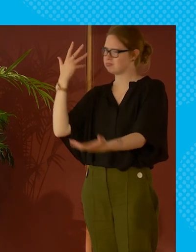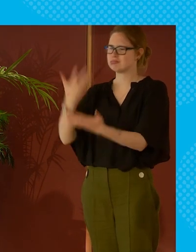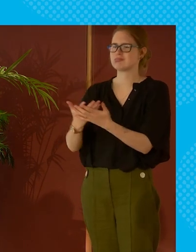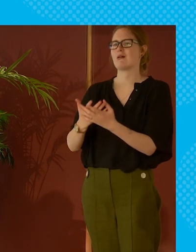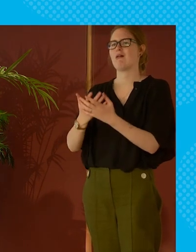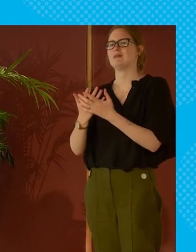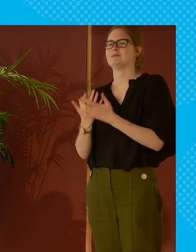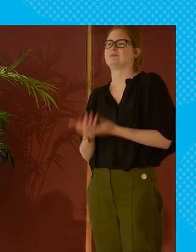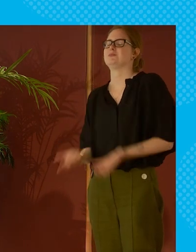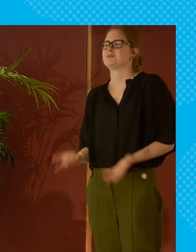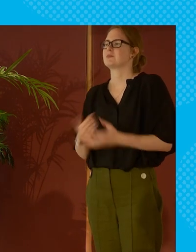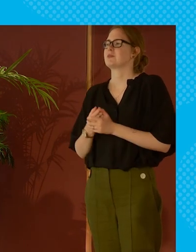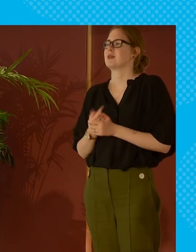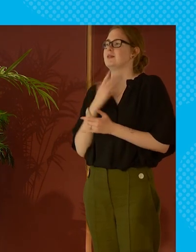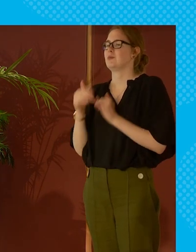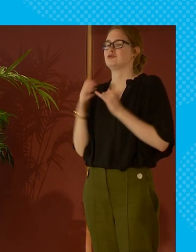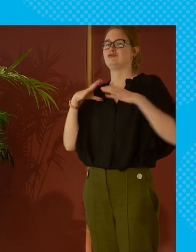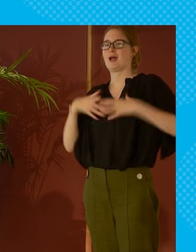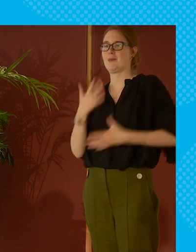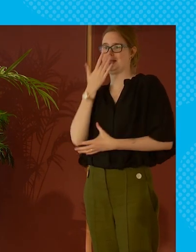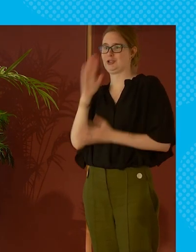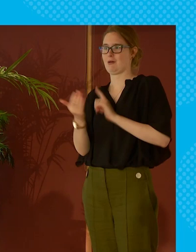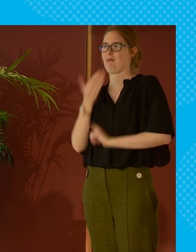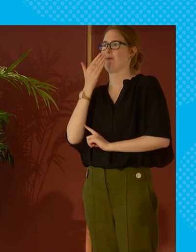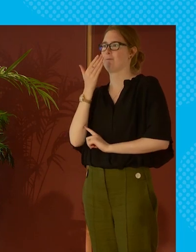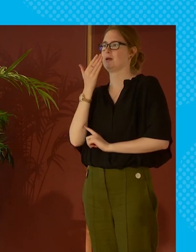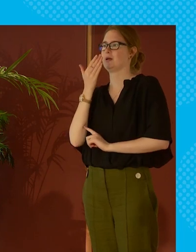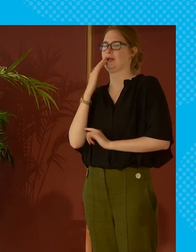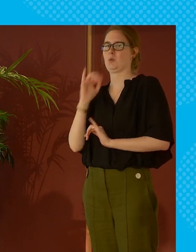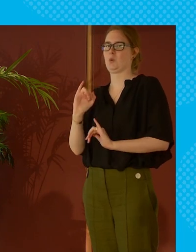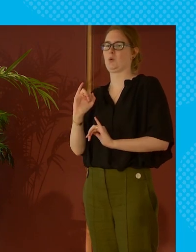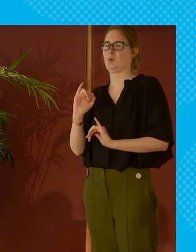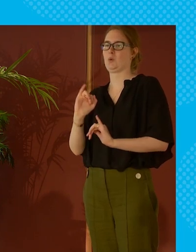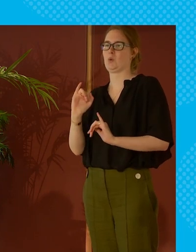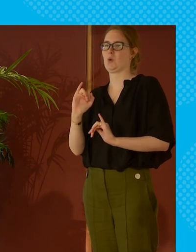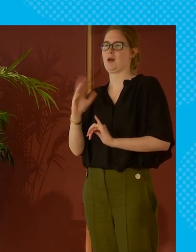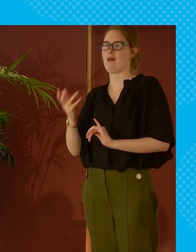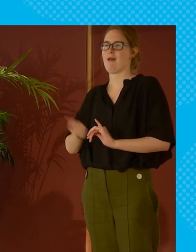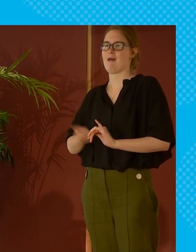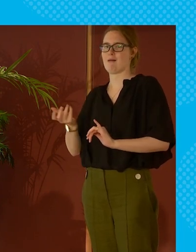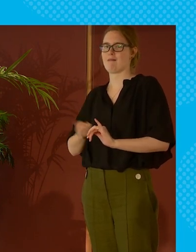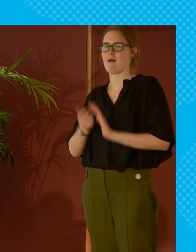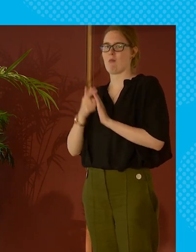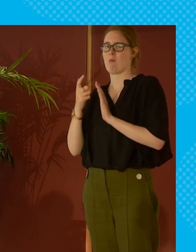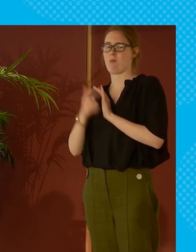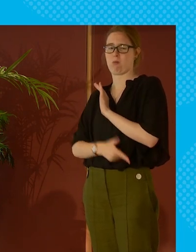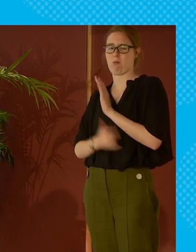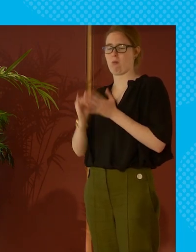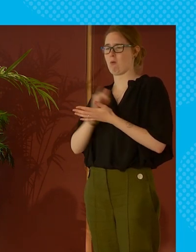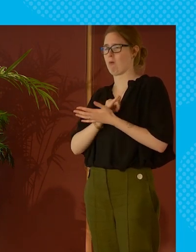miners steel but you know all of these kind of things and then got to retirement age and oh dear incomes were